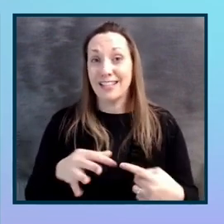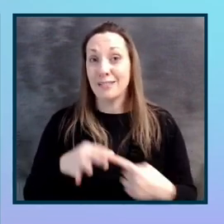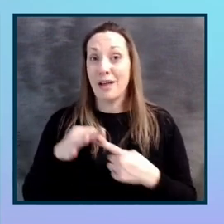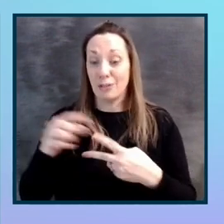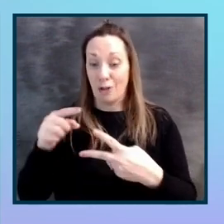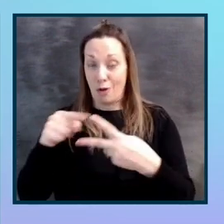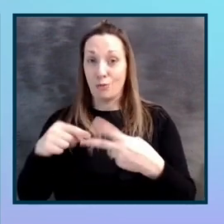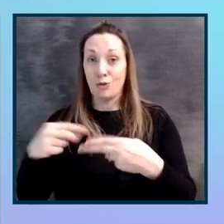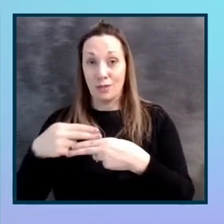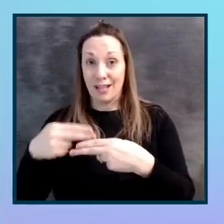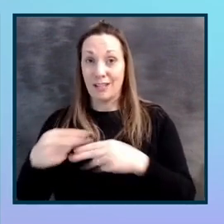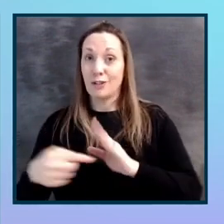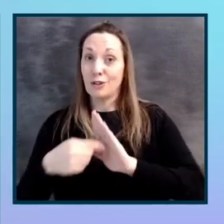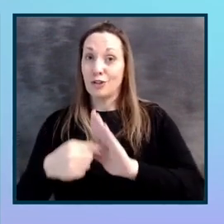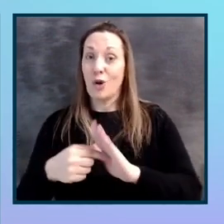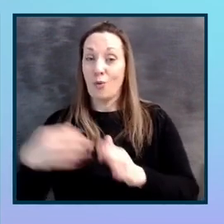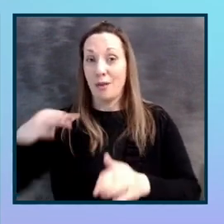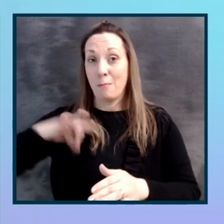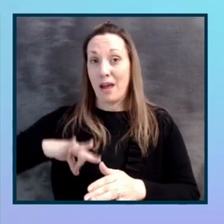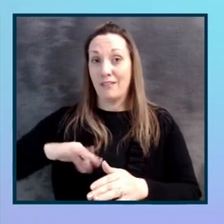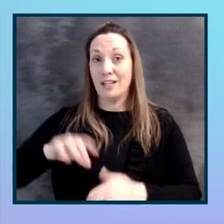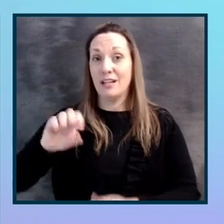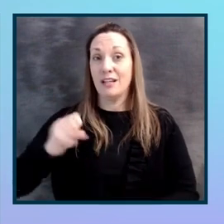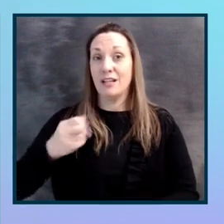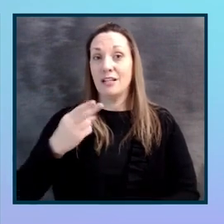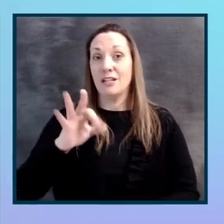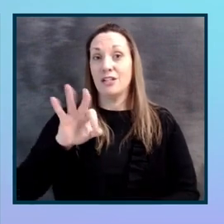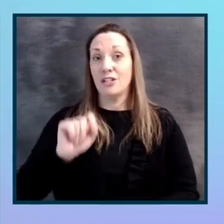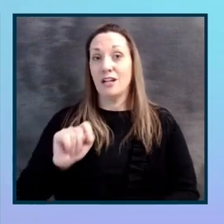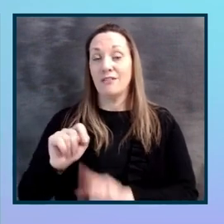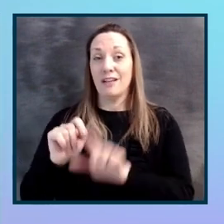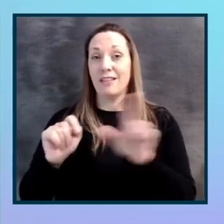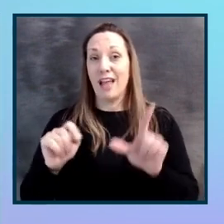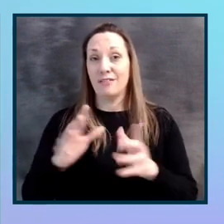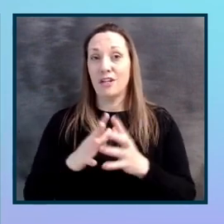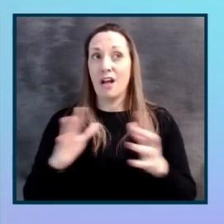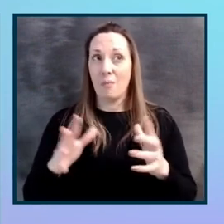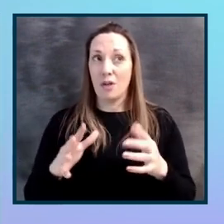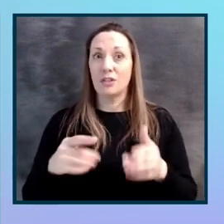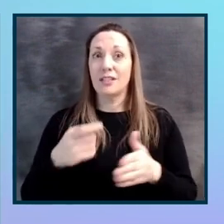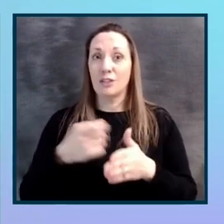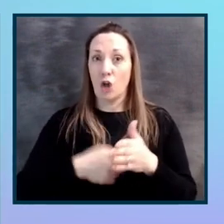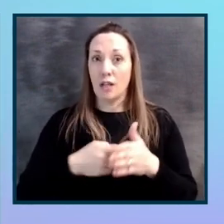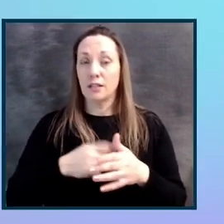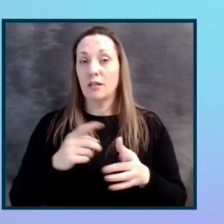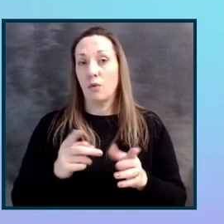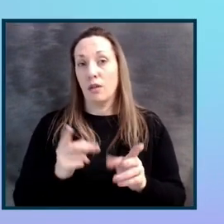the benefits of that shift left and how much it's actually costing you to find these issues in production.